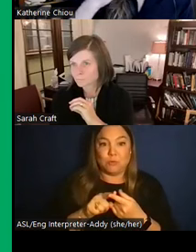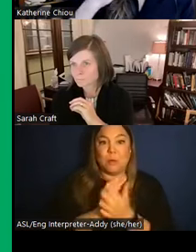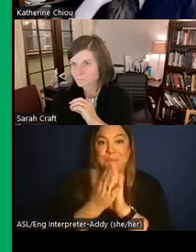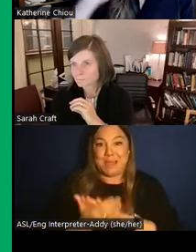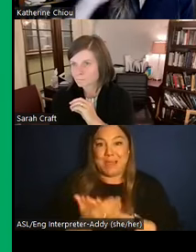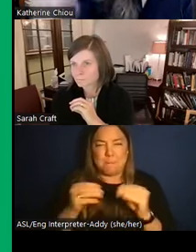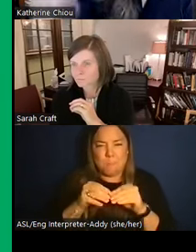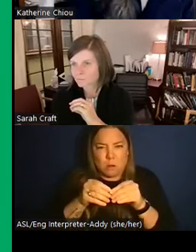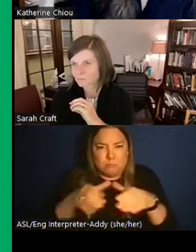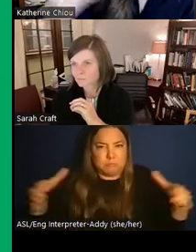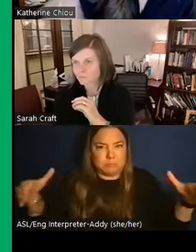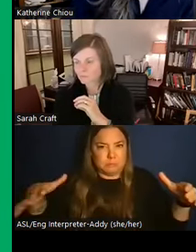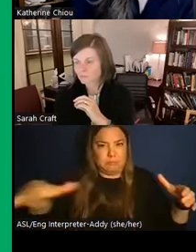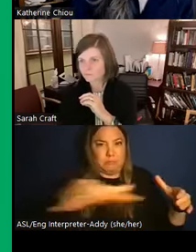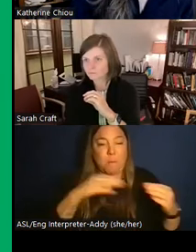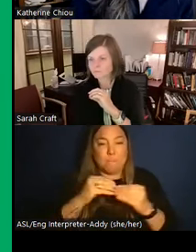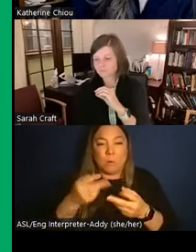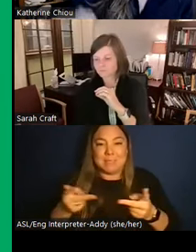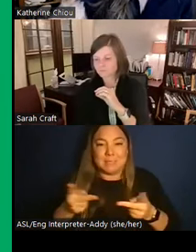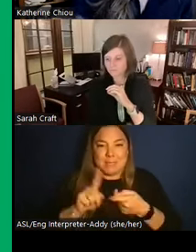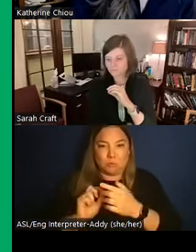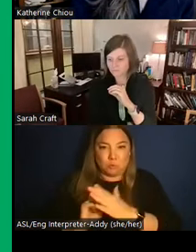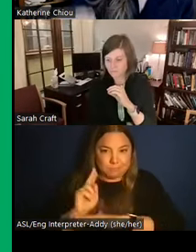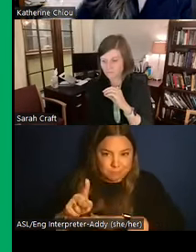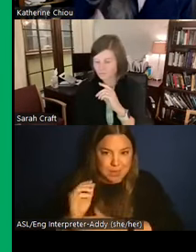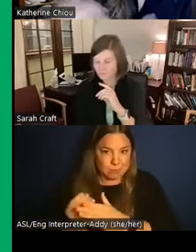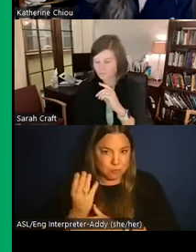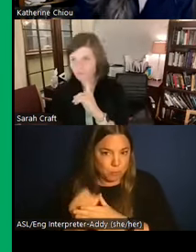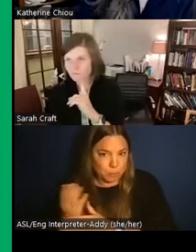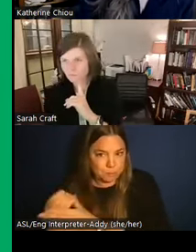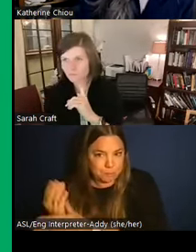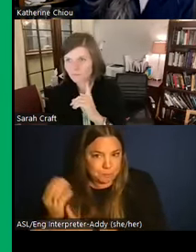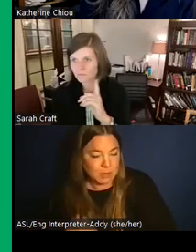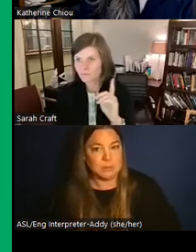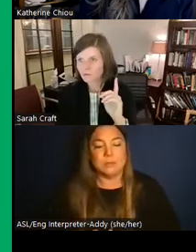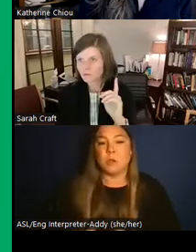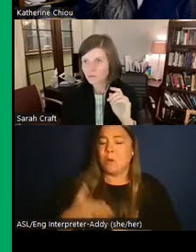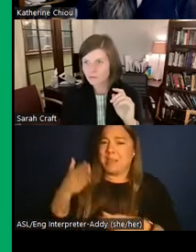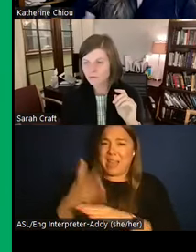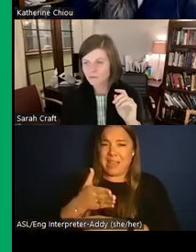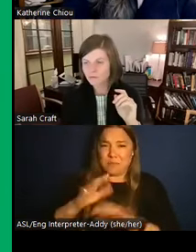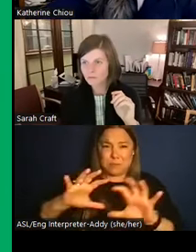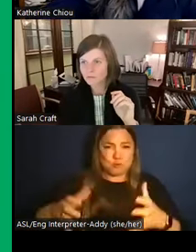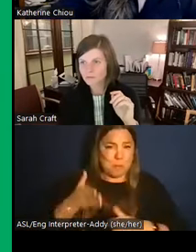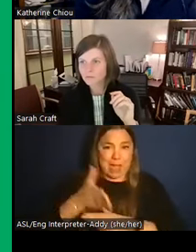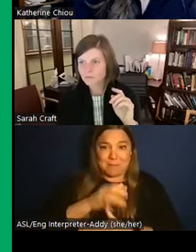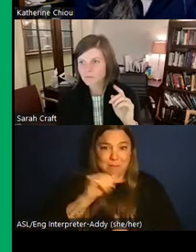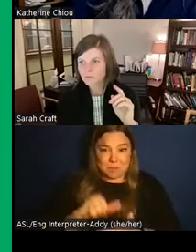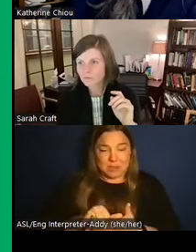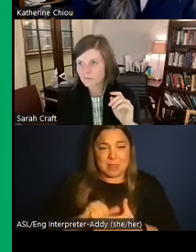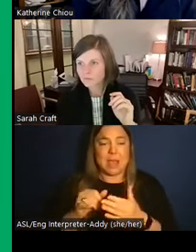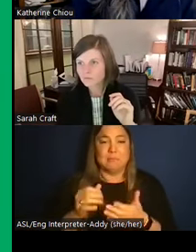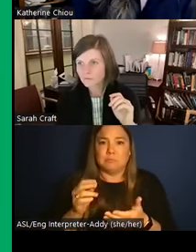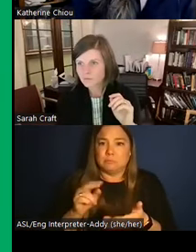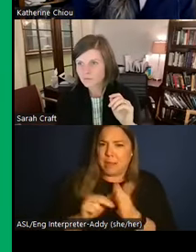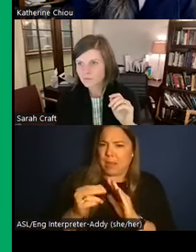So every single sort of civilization that came after the development of these kinds of technologies basically expanded these